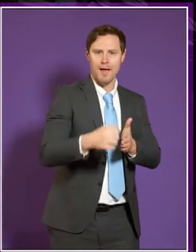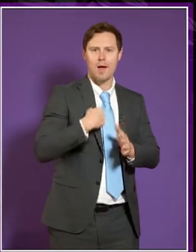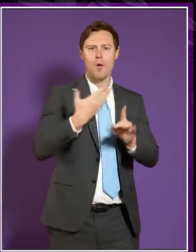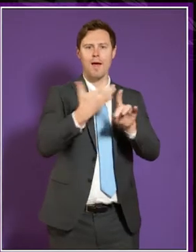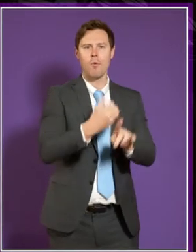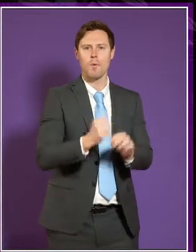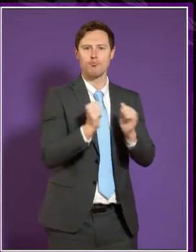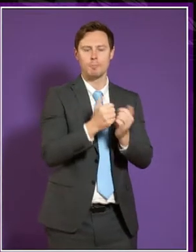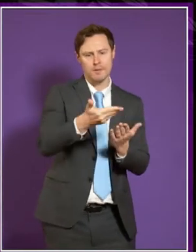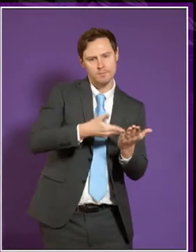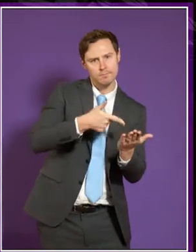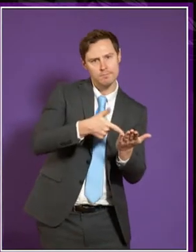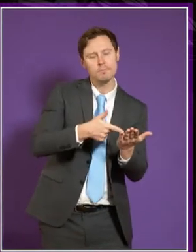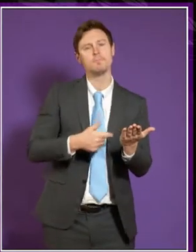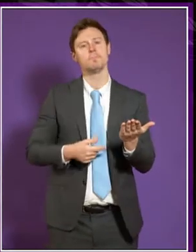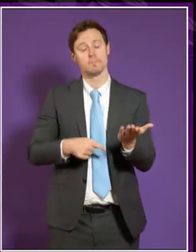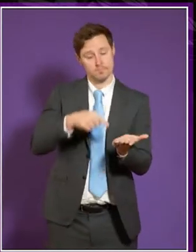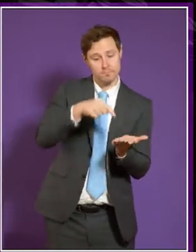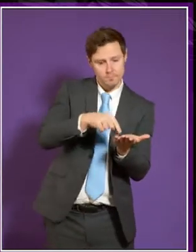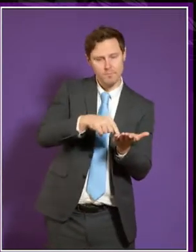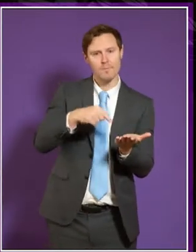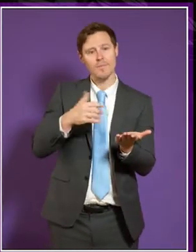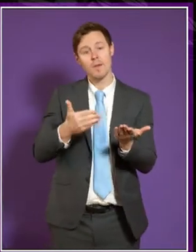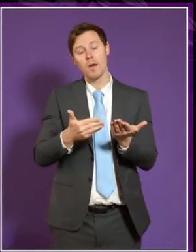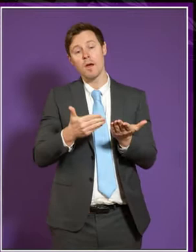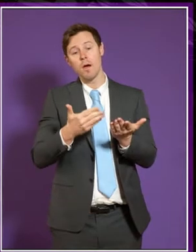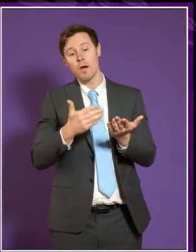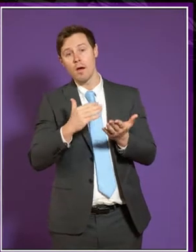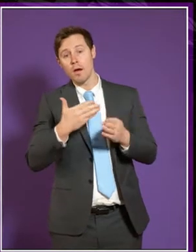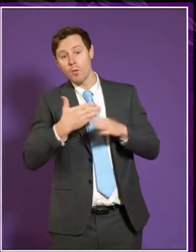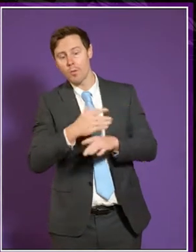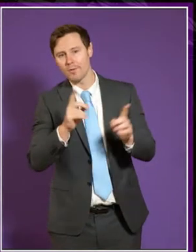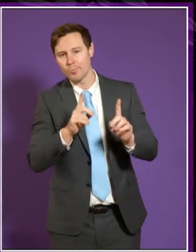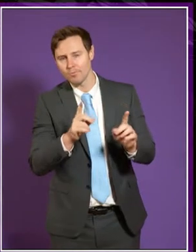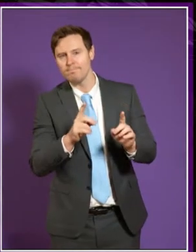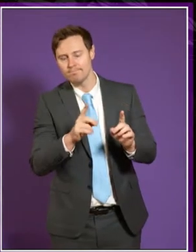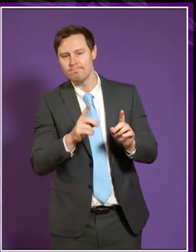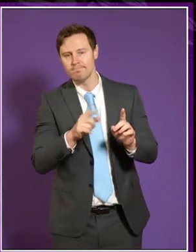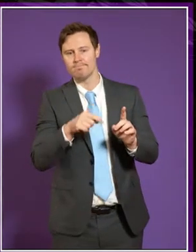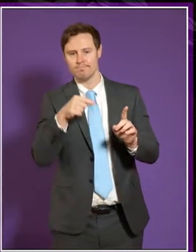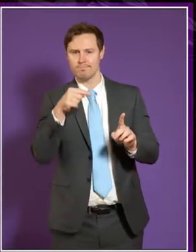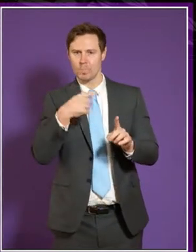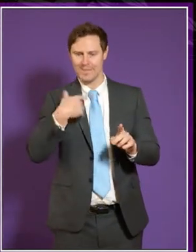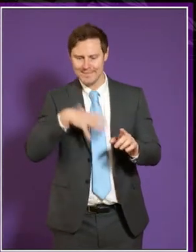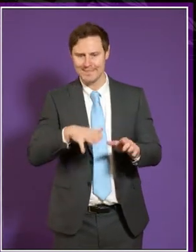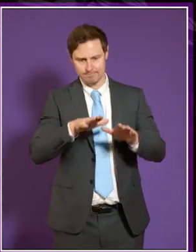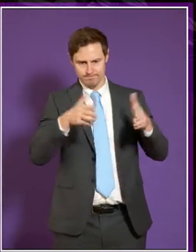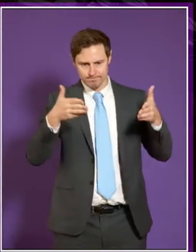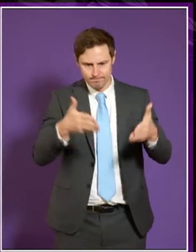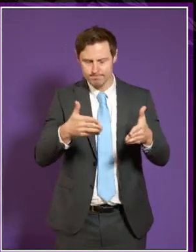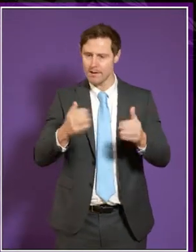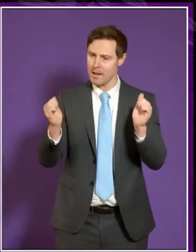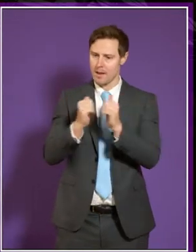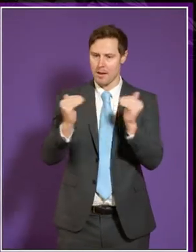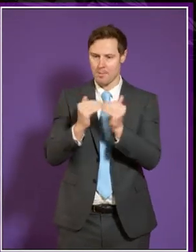agreements. The way that we intend to take that forward is primarily through intensification of the outcome